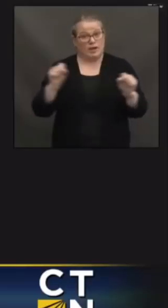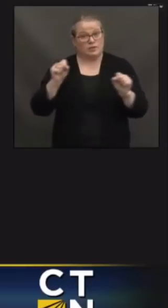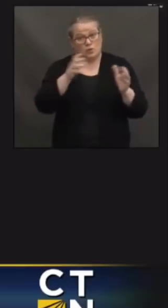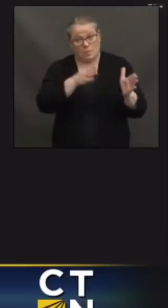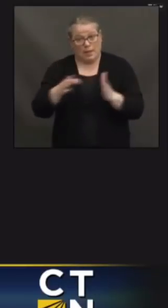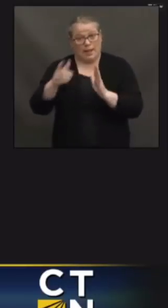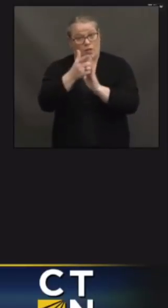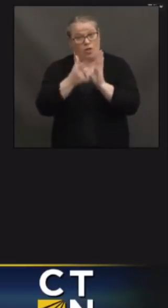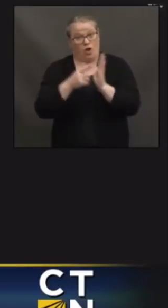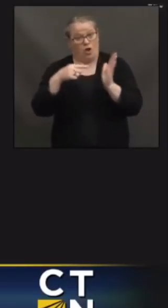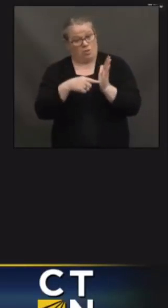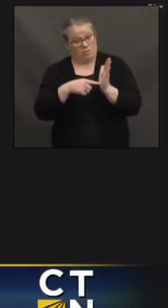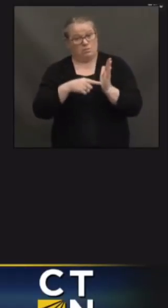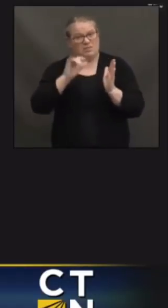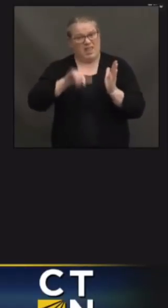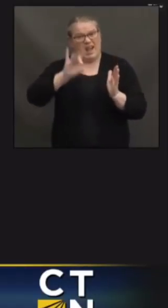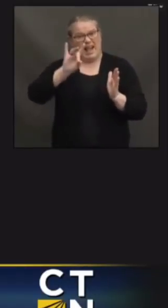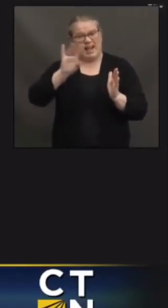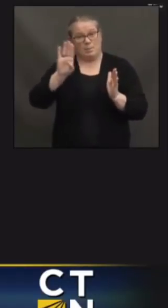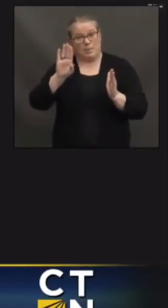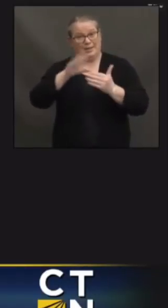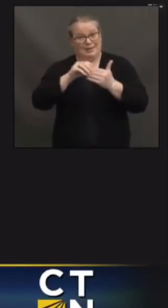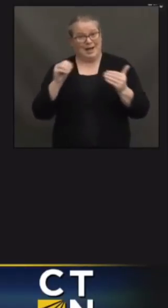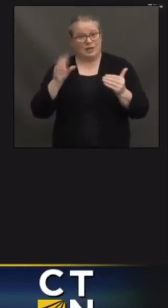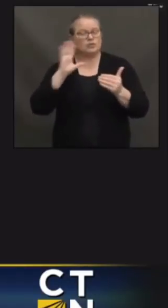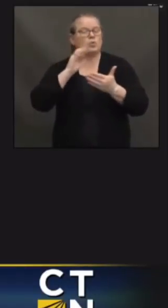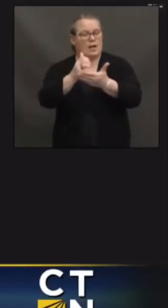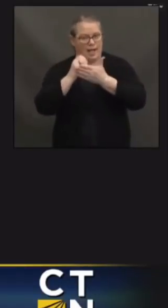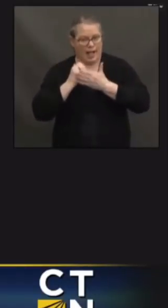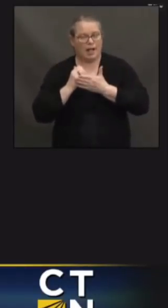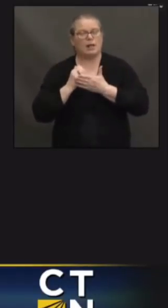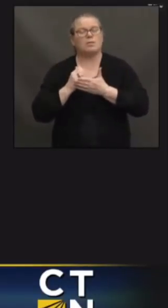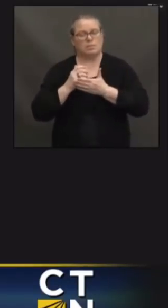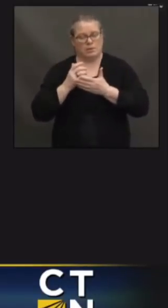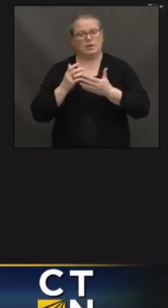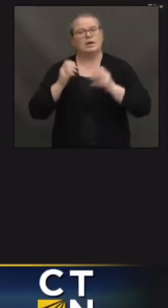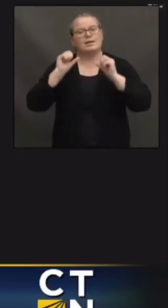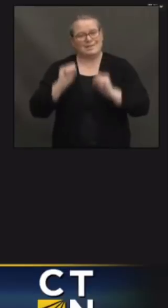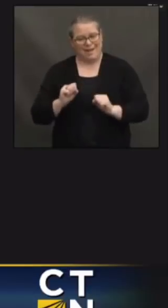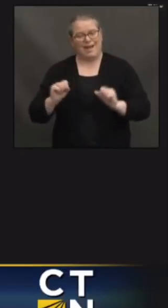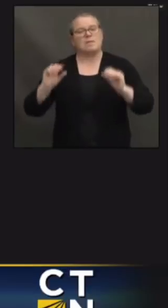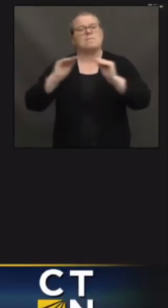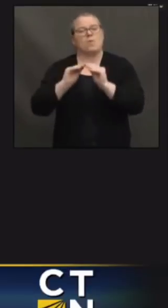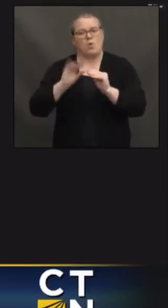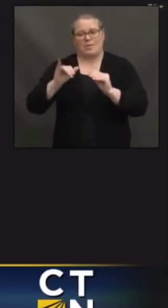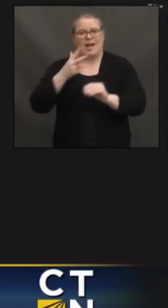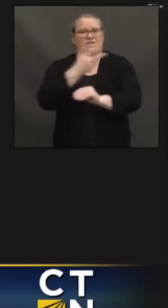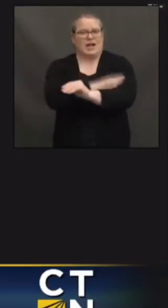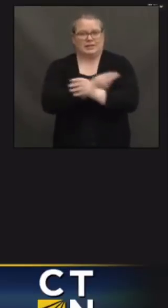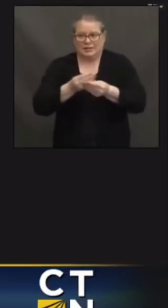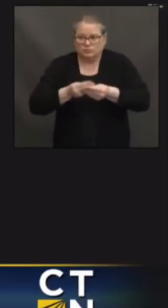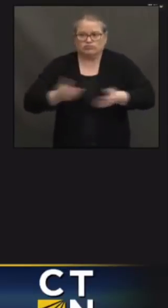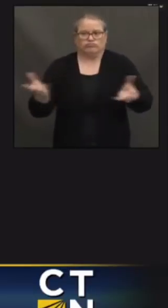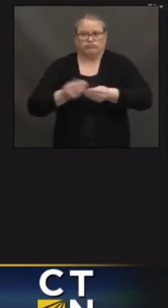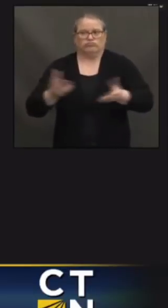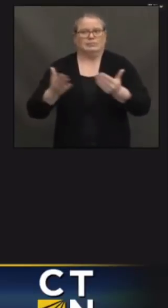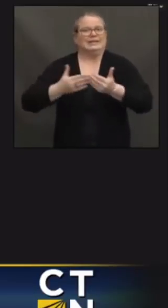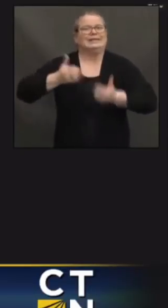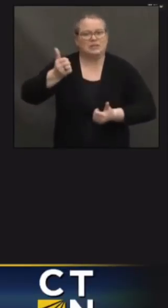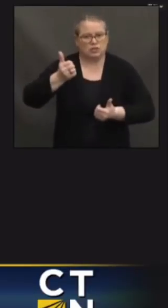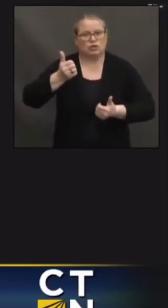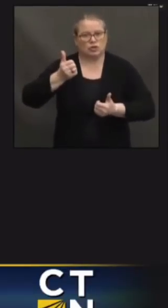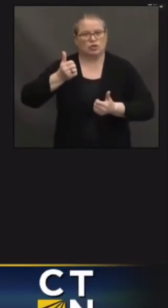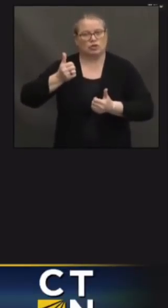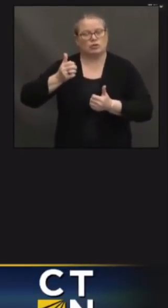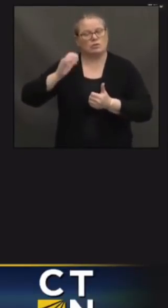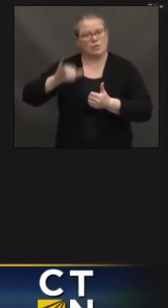billion, is going to help us increase the capacity to distribute that vaccine once those second order and additional